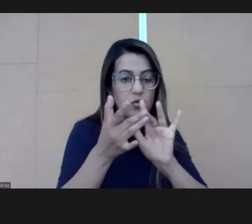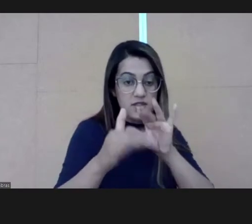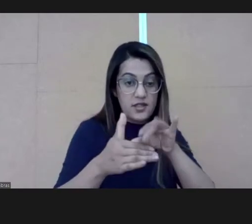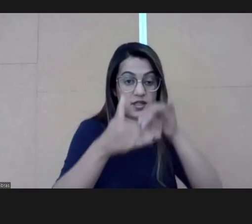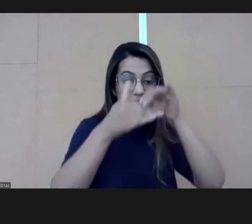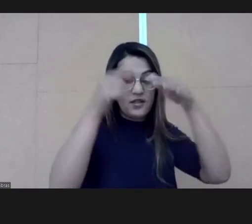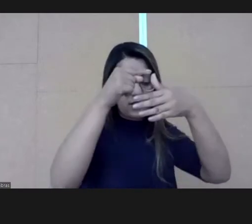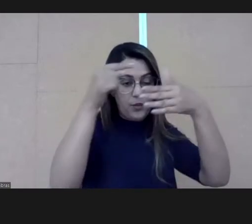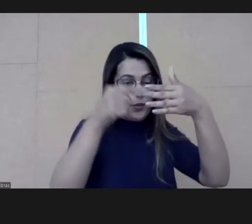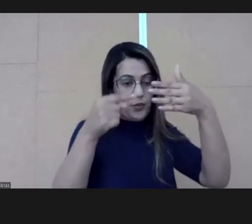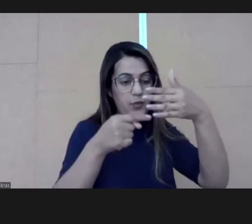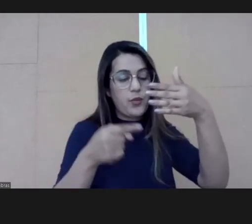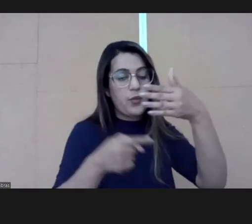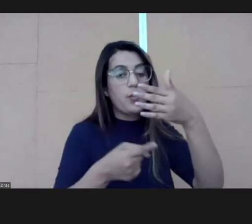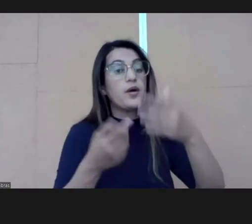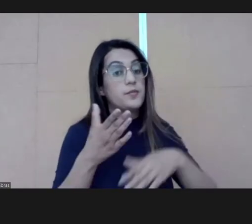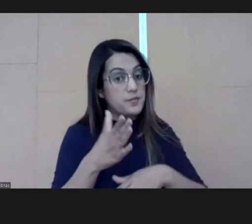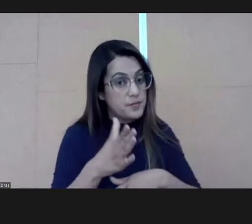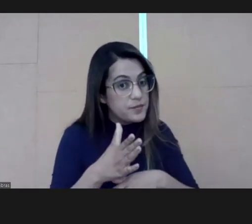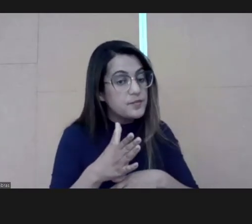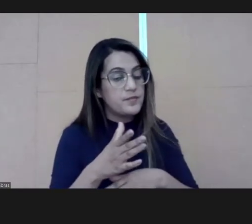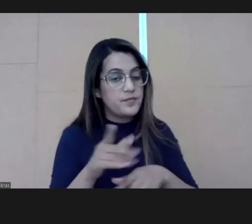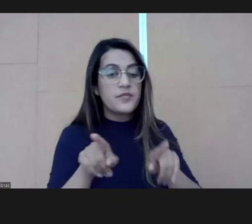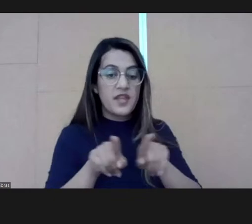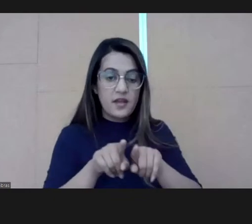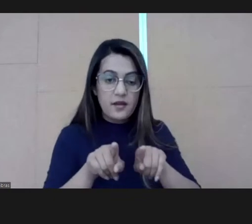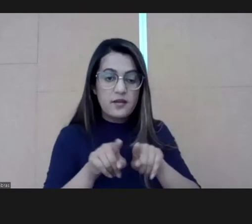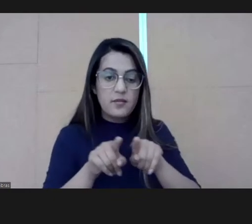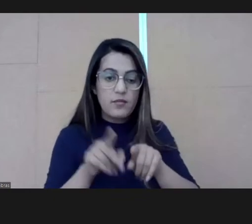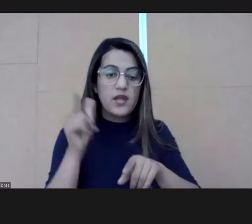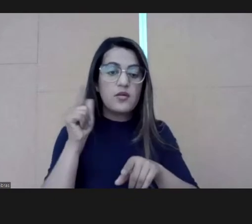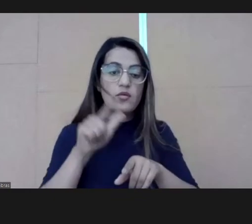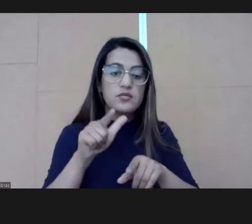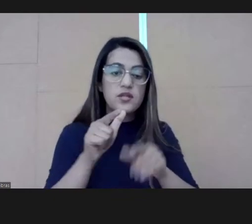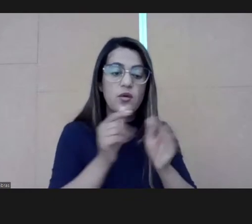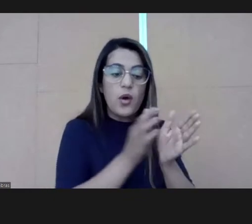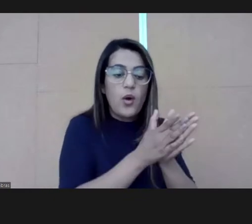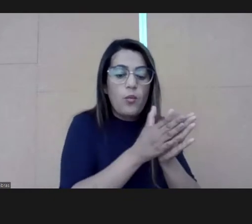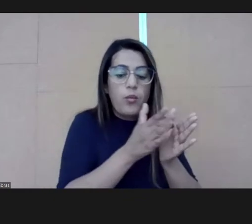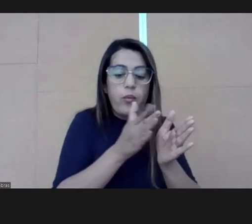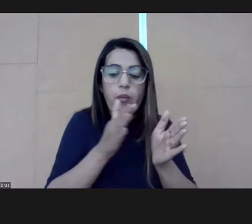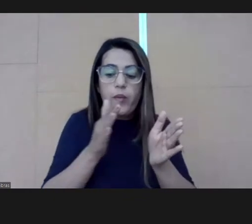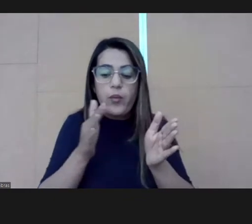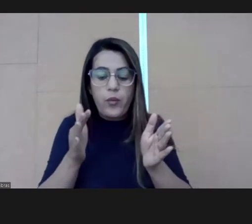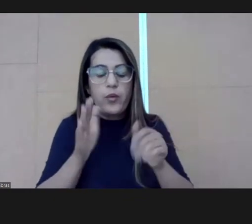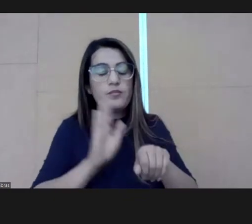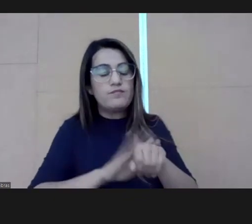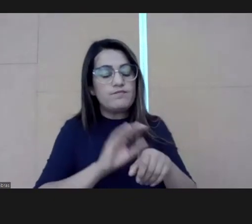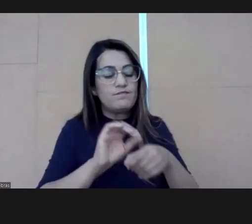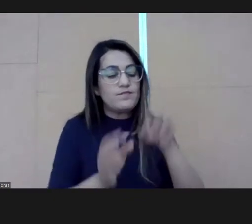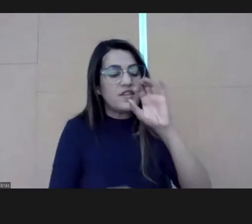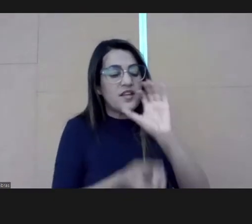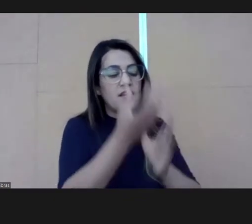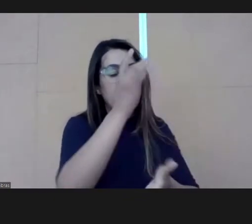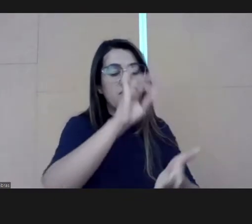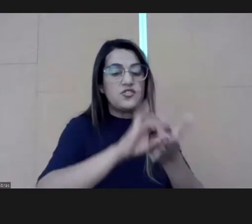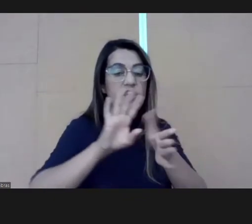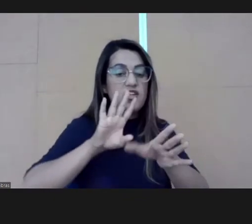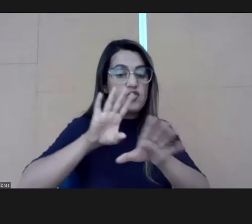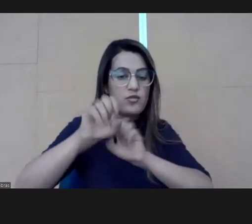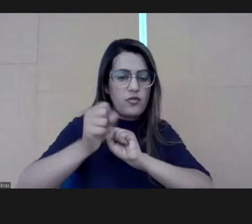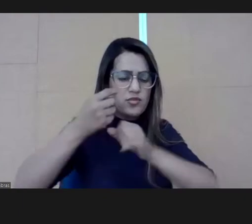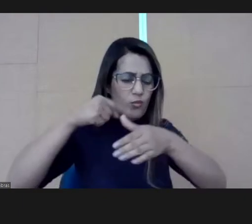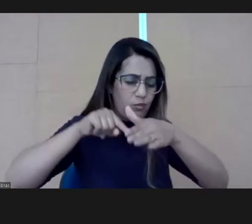the competences that I mentioned. And it could, throughout this time, create